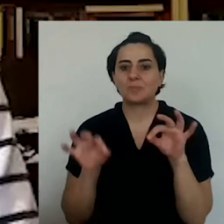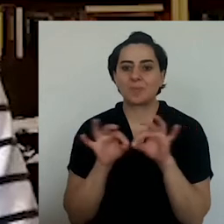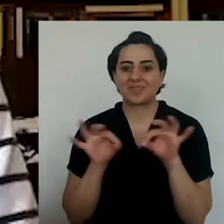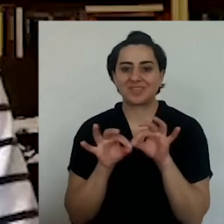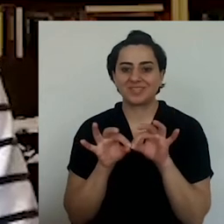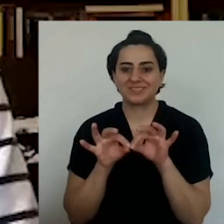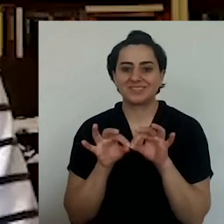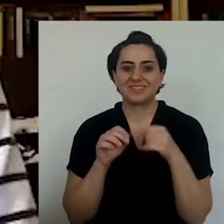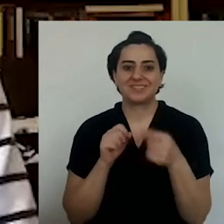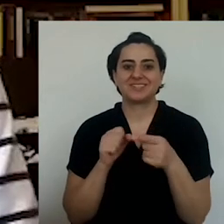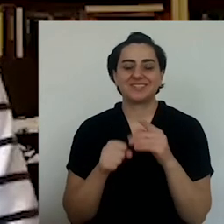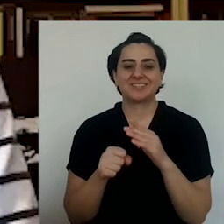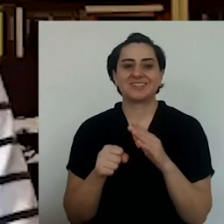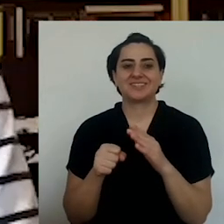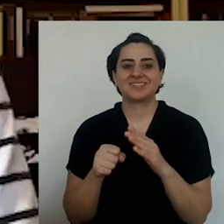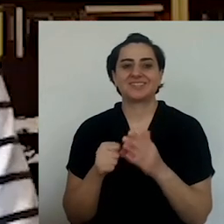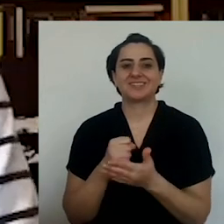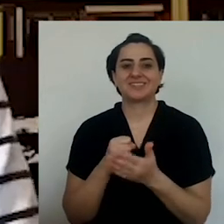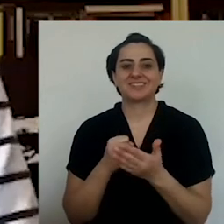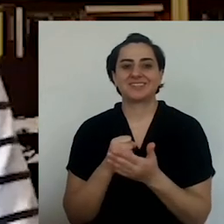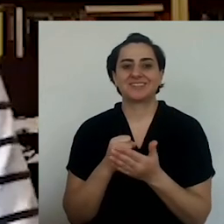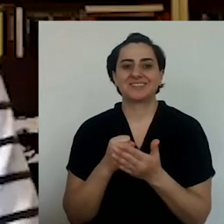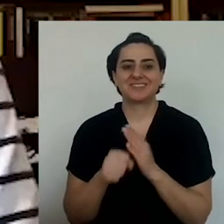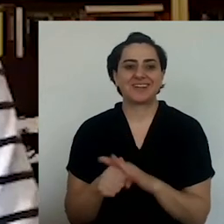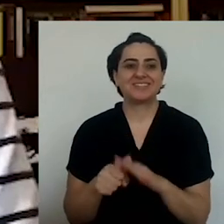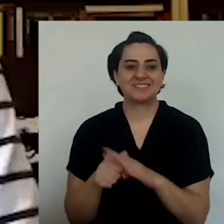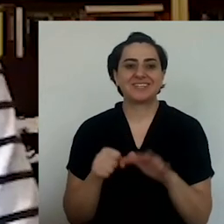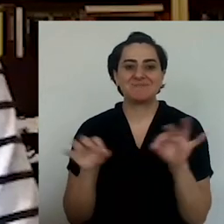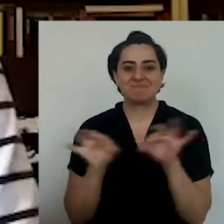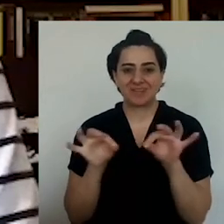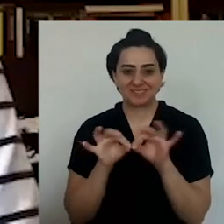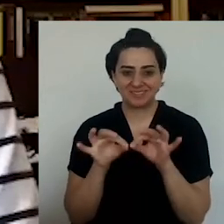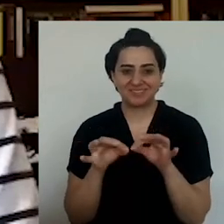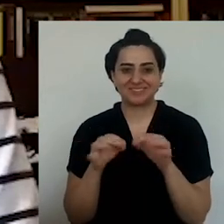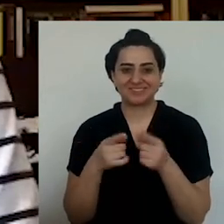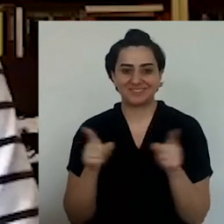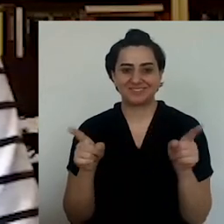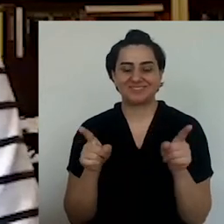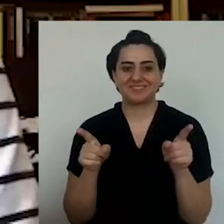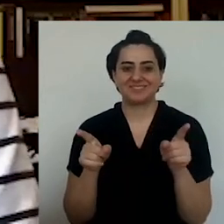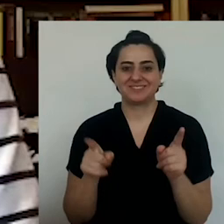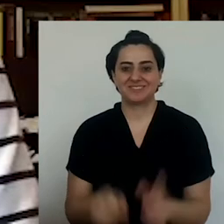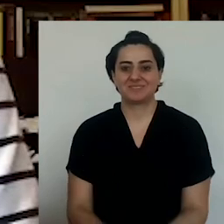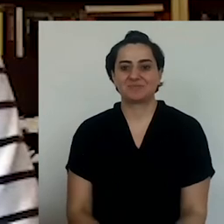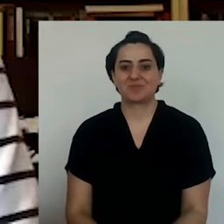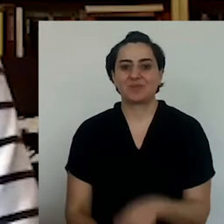Permeni Russian dumpling and Kain City dumpling is written in there.